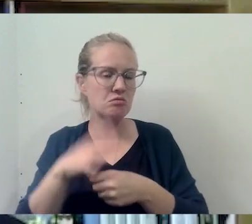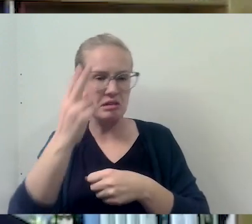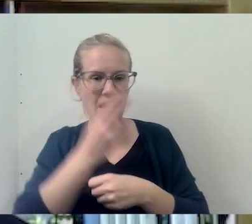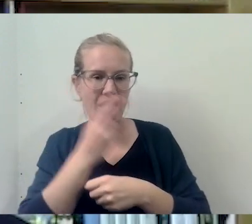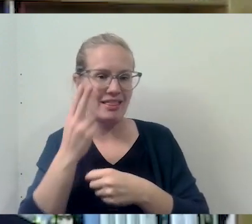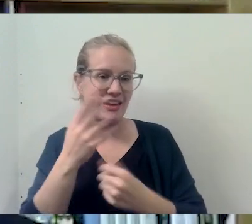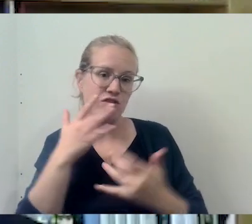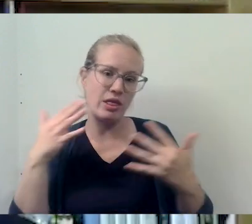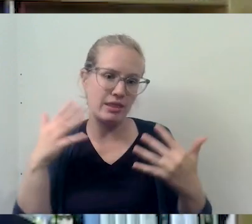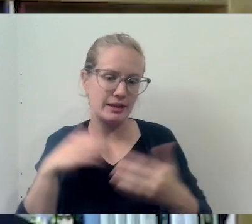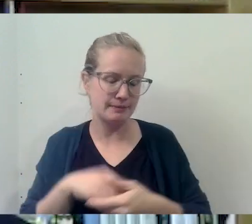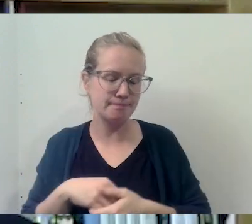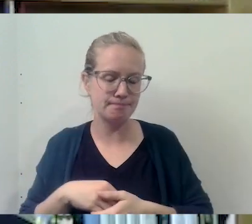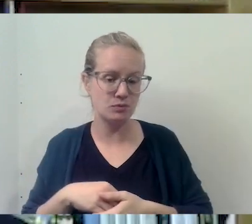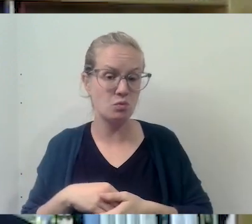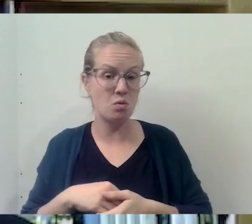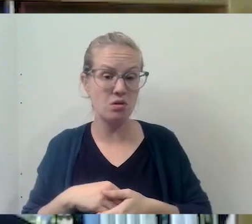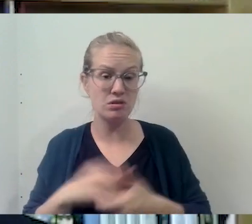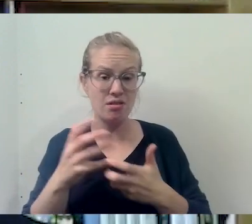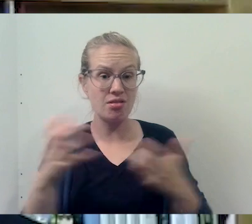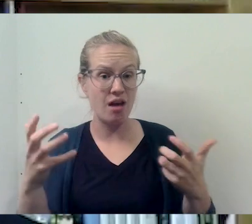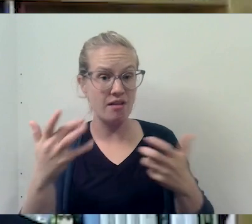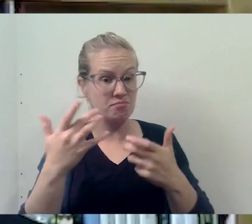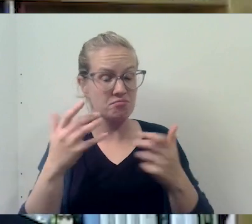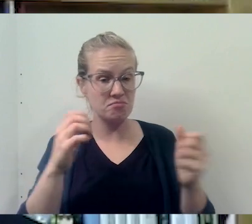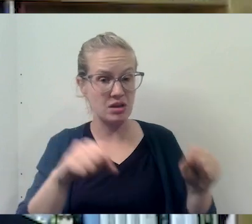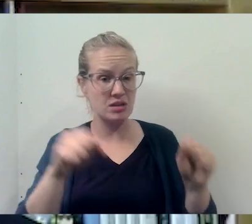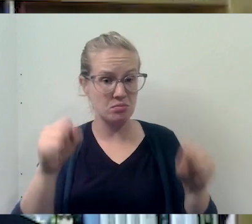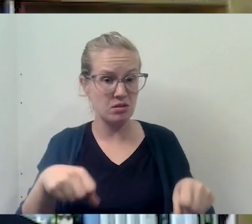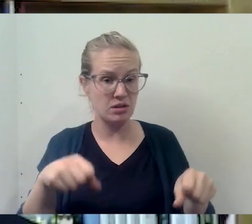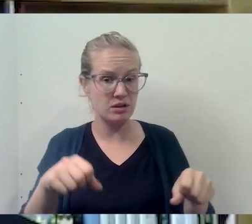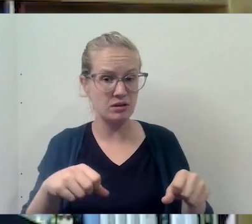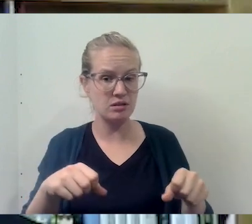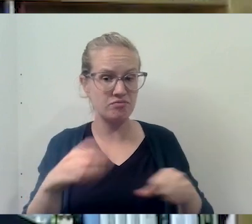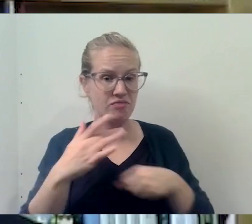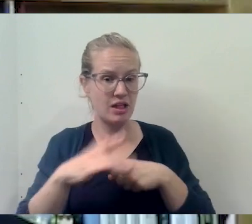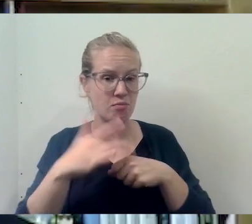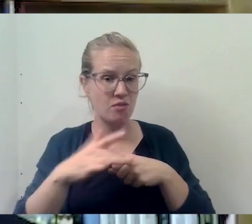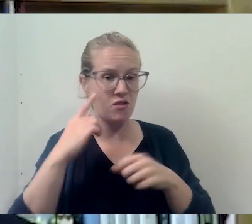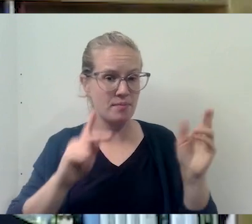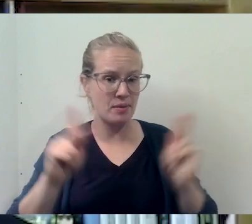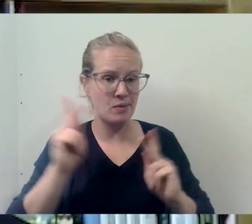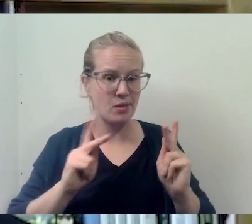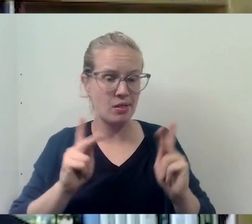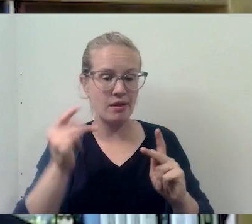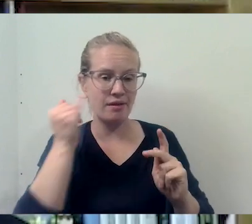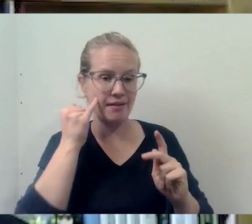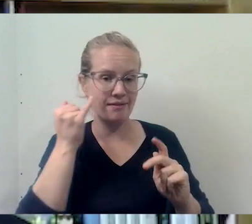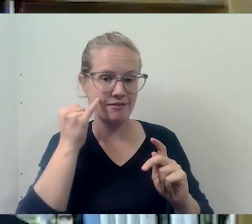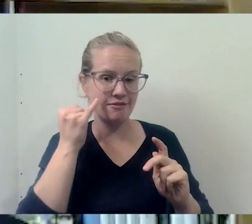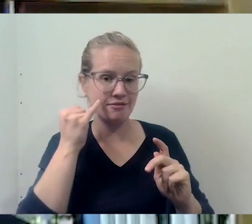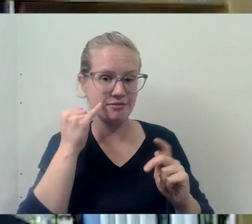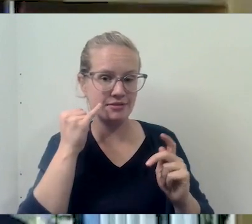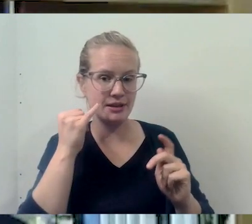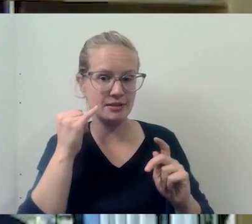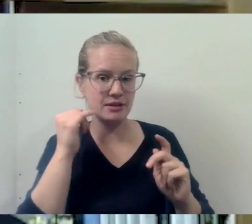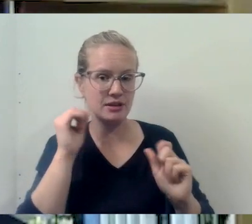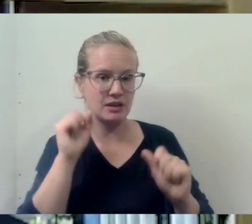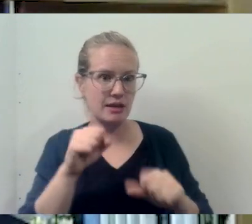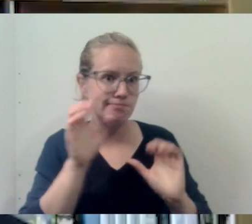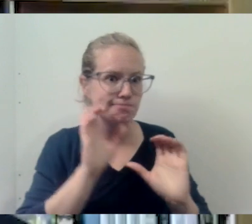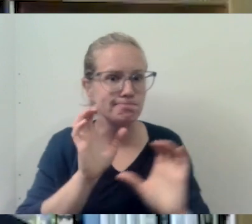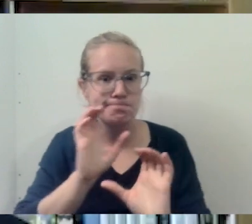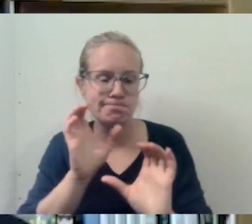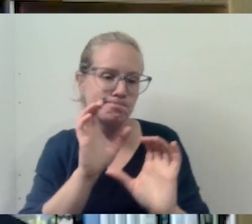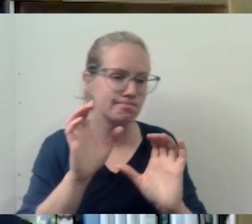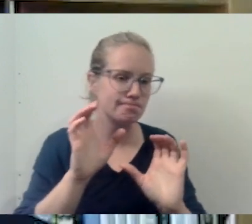Catholic friendly. So I think there's a lot out there, um, uh, that's available to people, um, if they can, uh, if they can pursue,